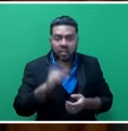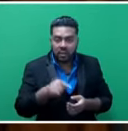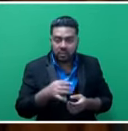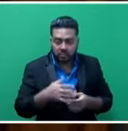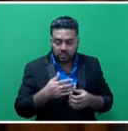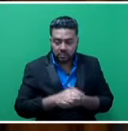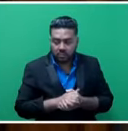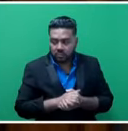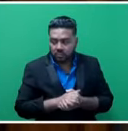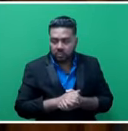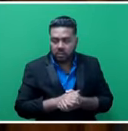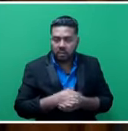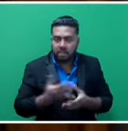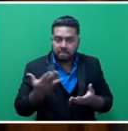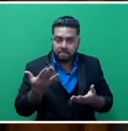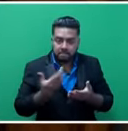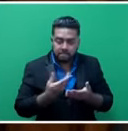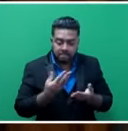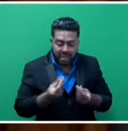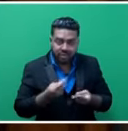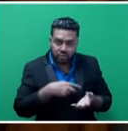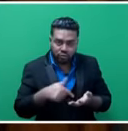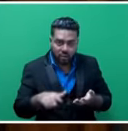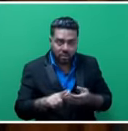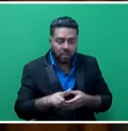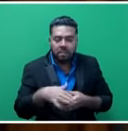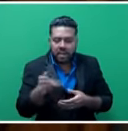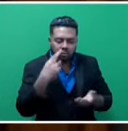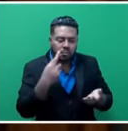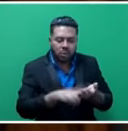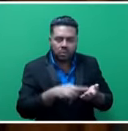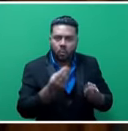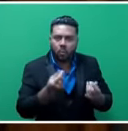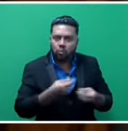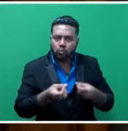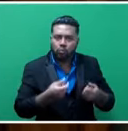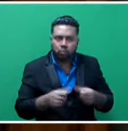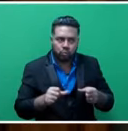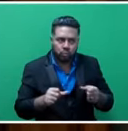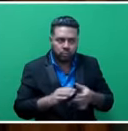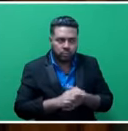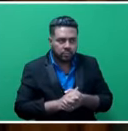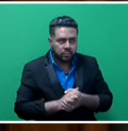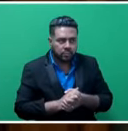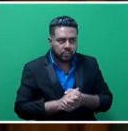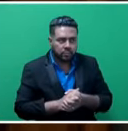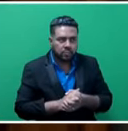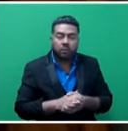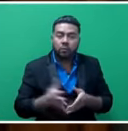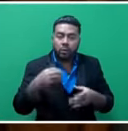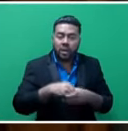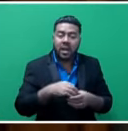activated if accountable advance advance retirement left us beyond seven days from end of official tour. Accountable advances are also paid into